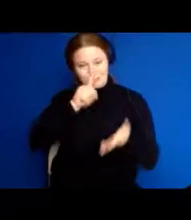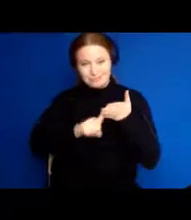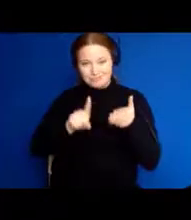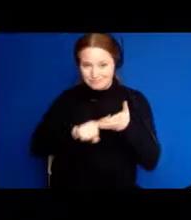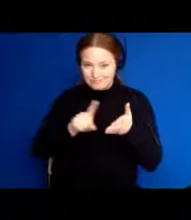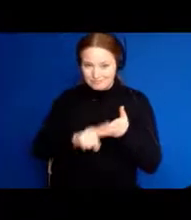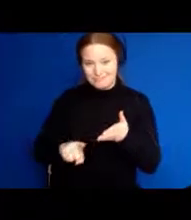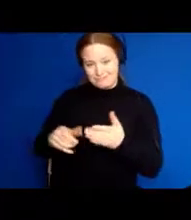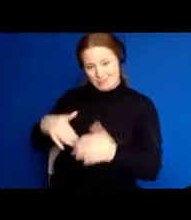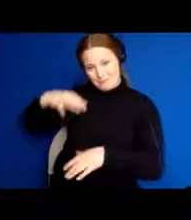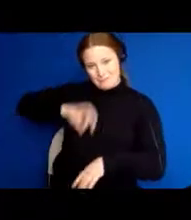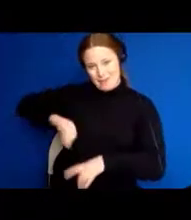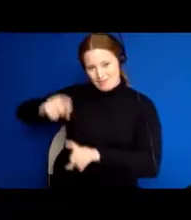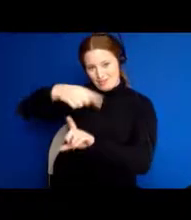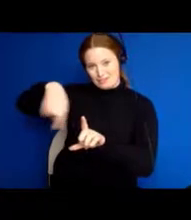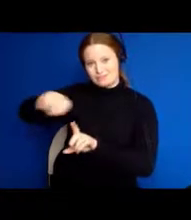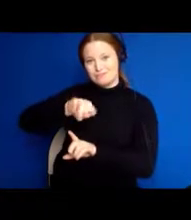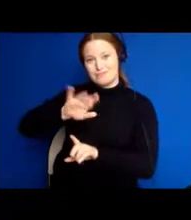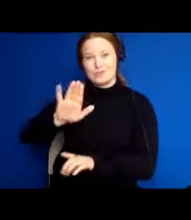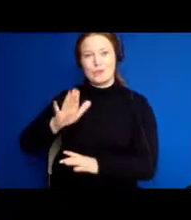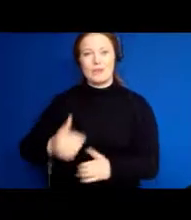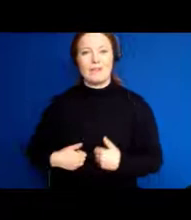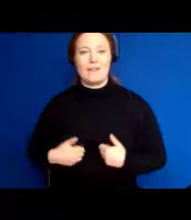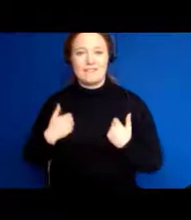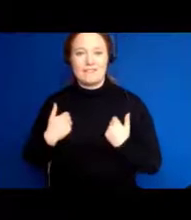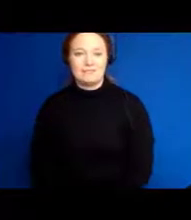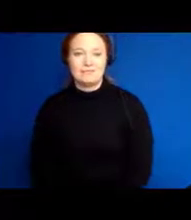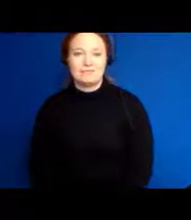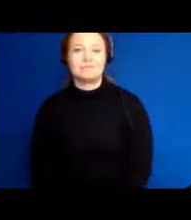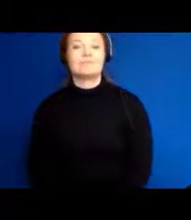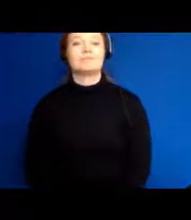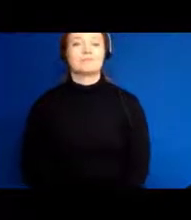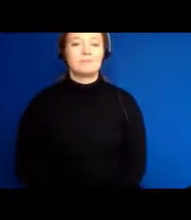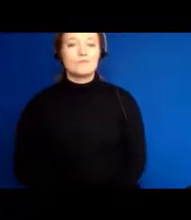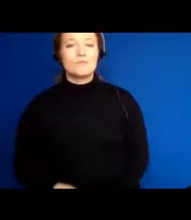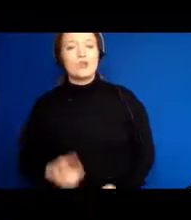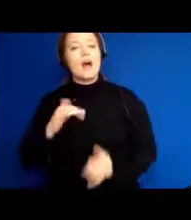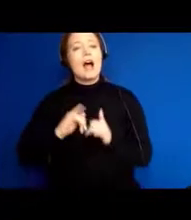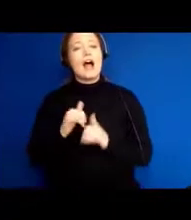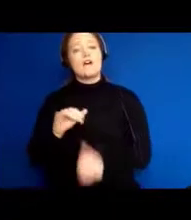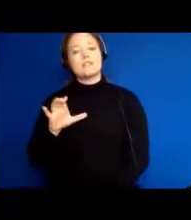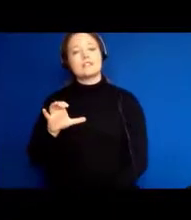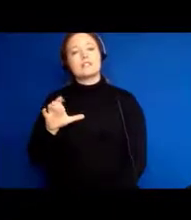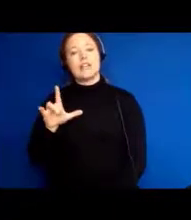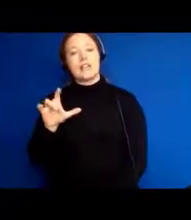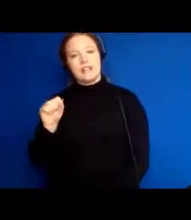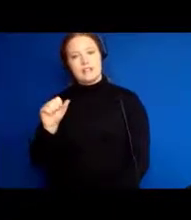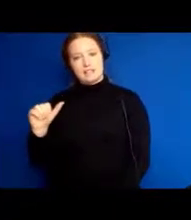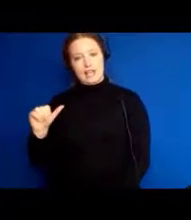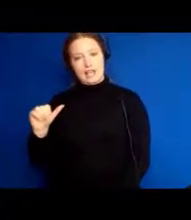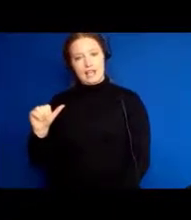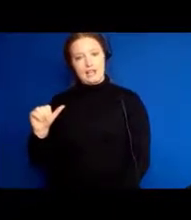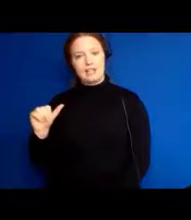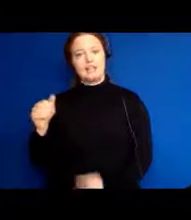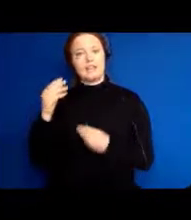Let me tell you a little bit about how we started with the CLSA data. So it began